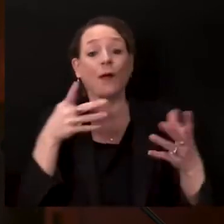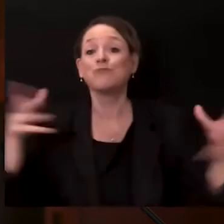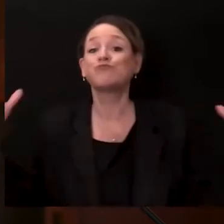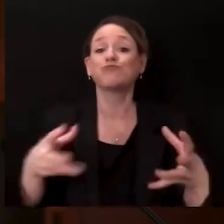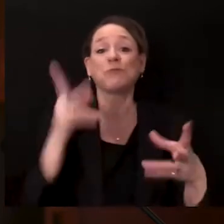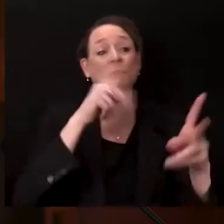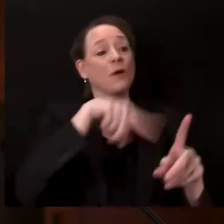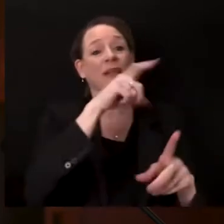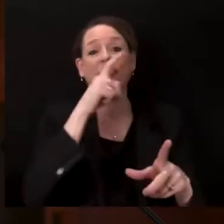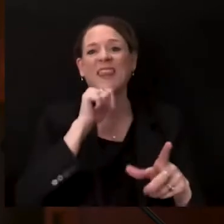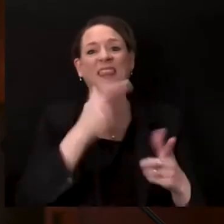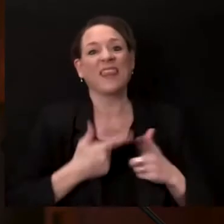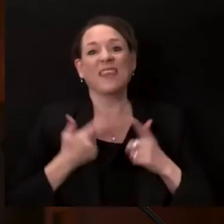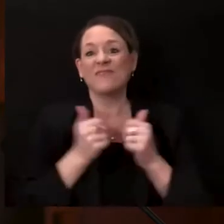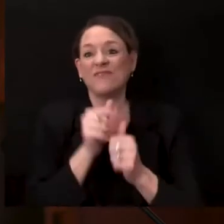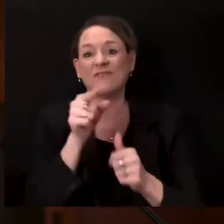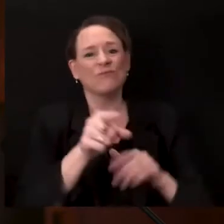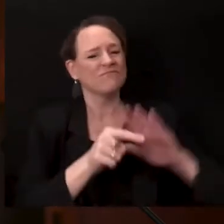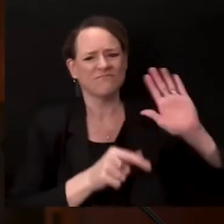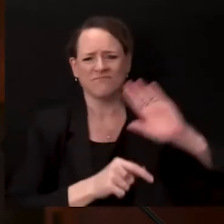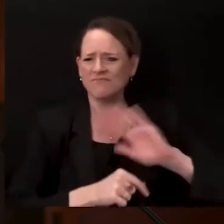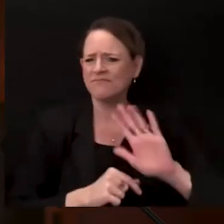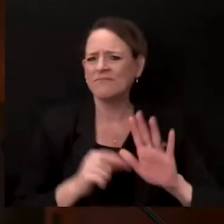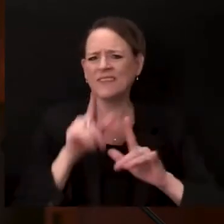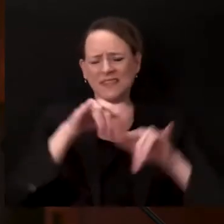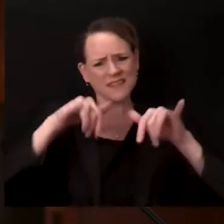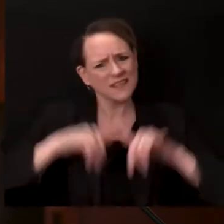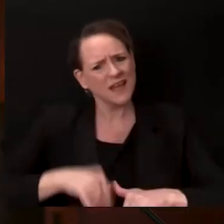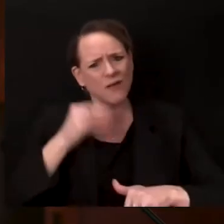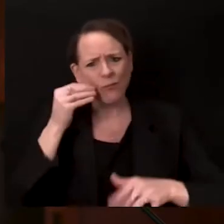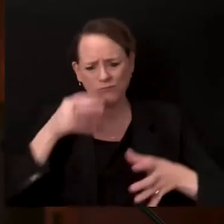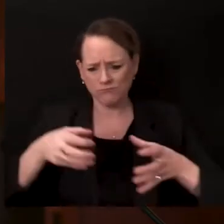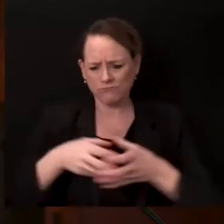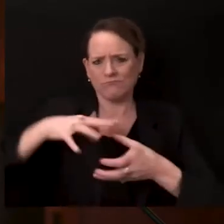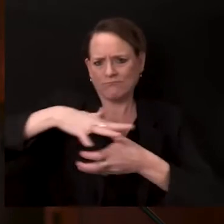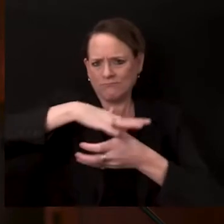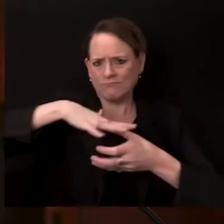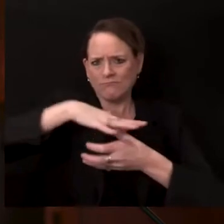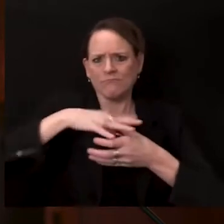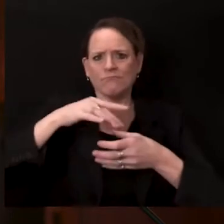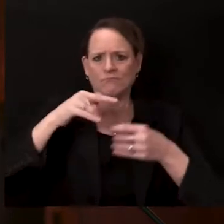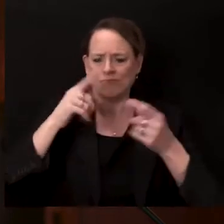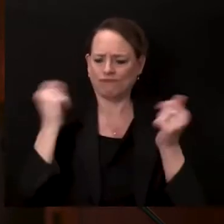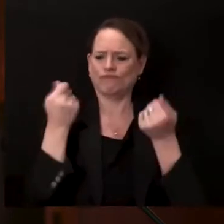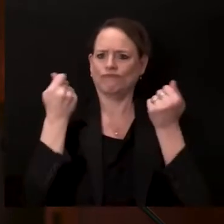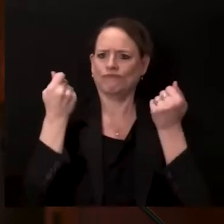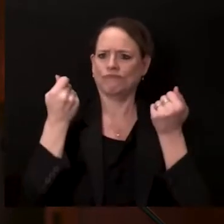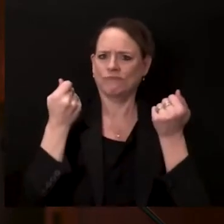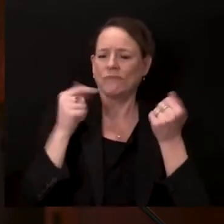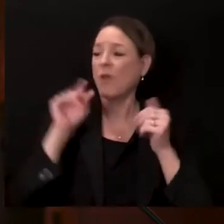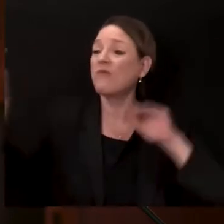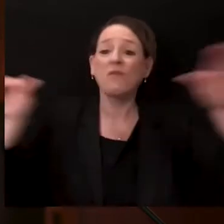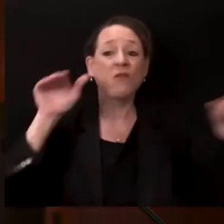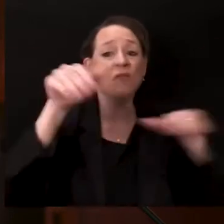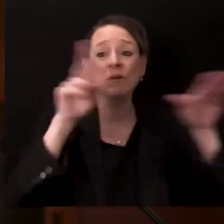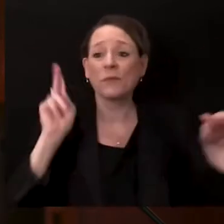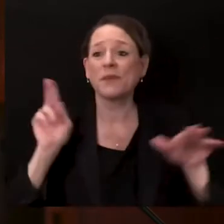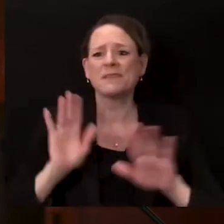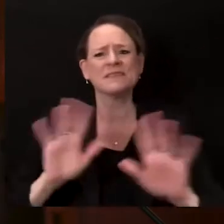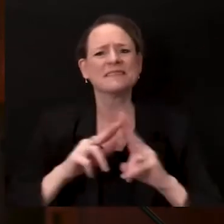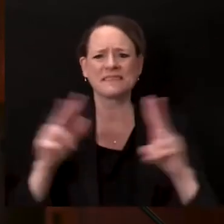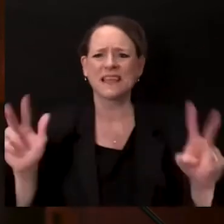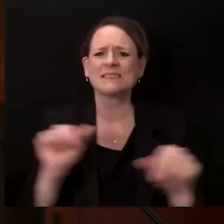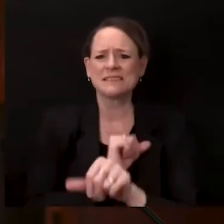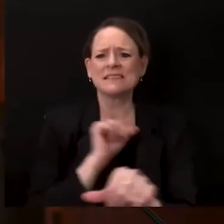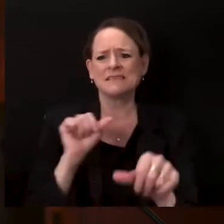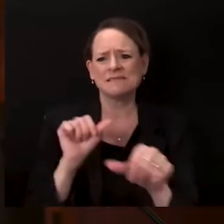even for Thanksgiving, are risks that we cannot afford to take as a state. So please celebrate with the people you